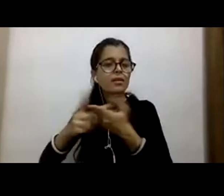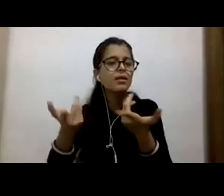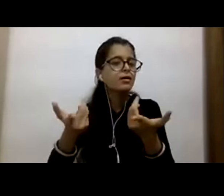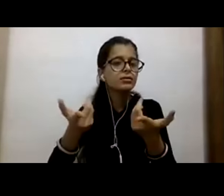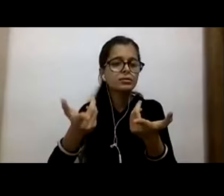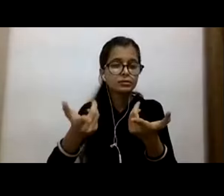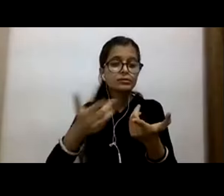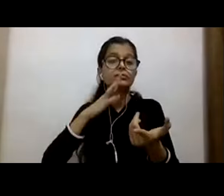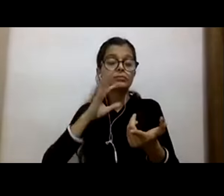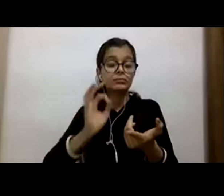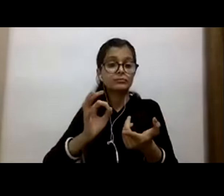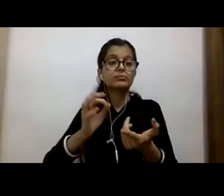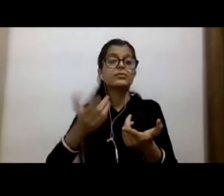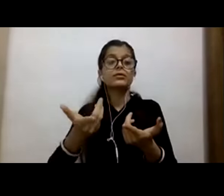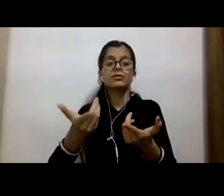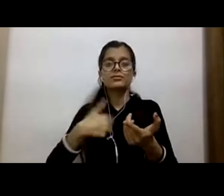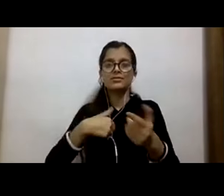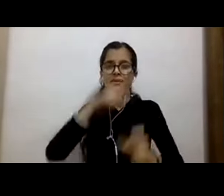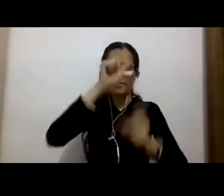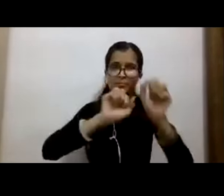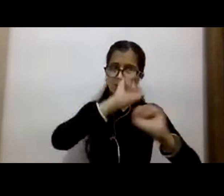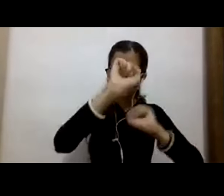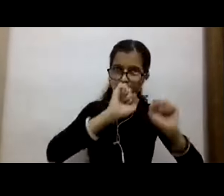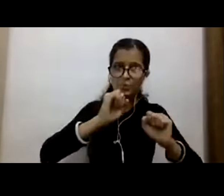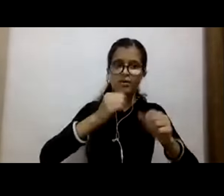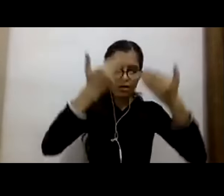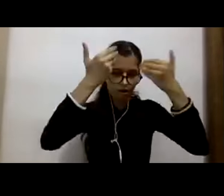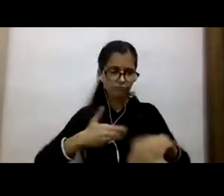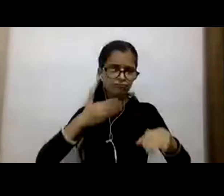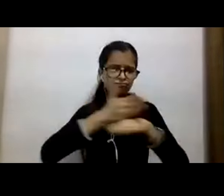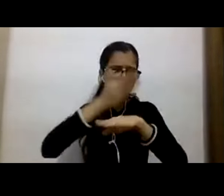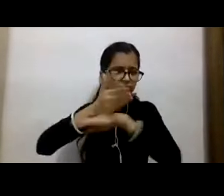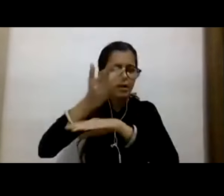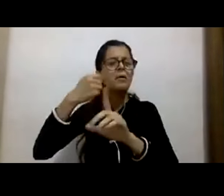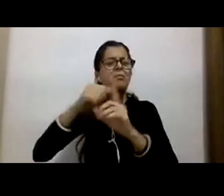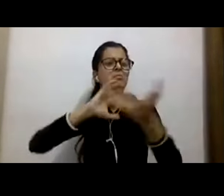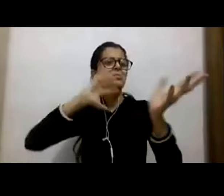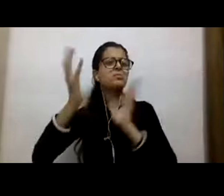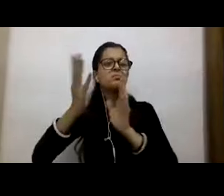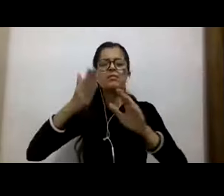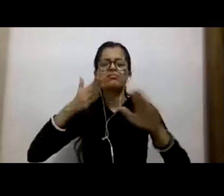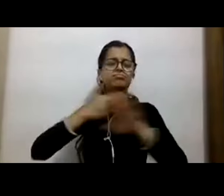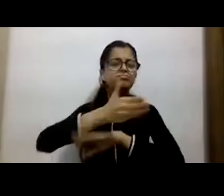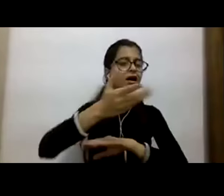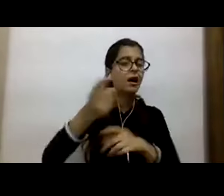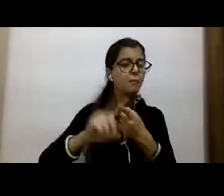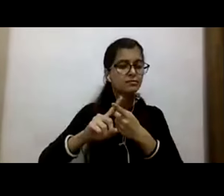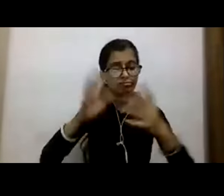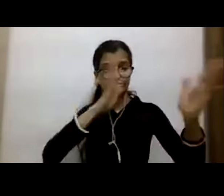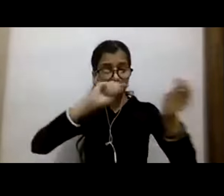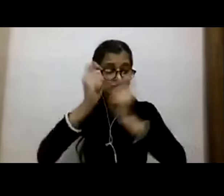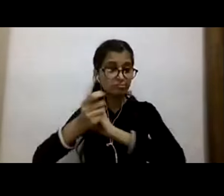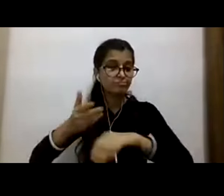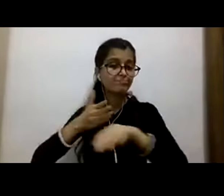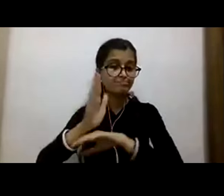enhance the preparedness of the medical and public health communities to any global threat from climate change. The hospitals need to be